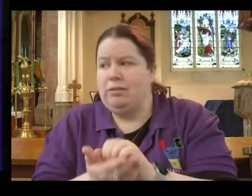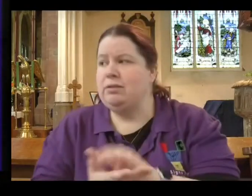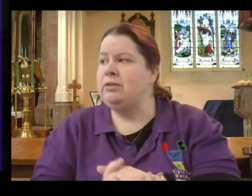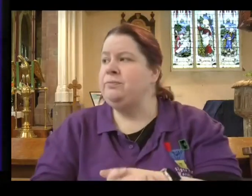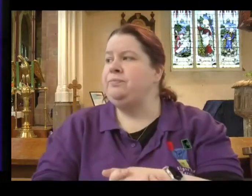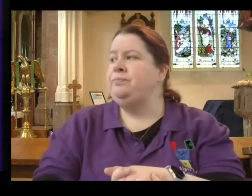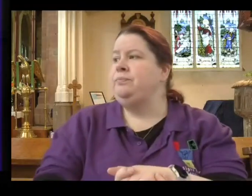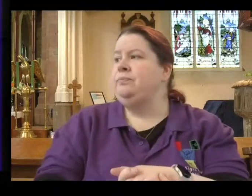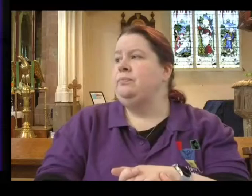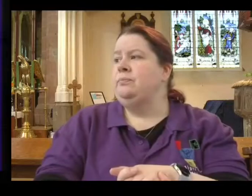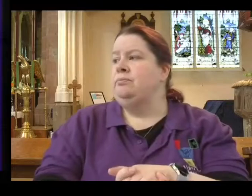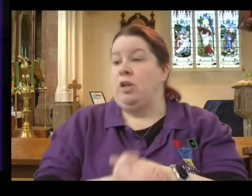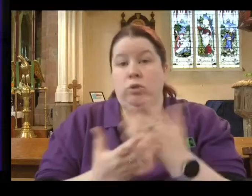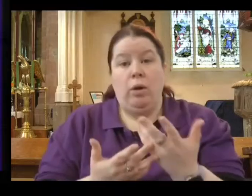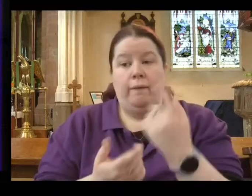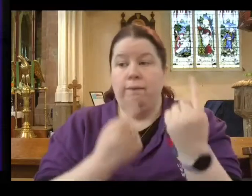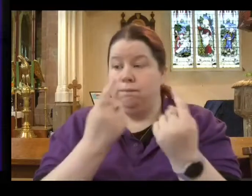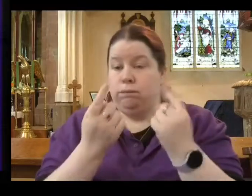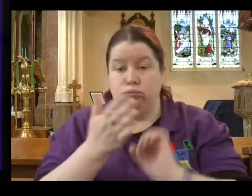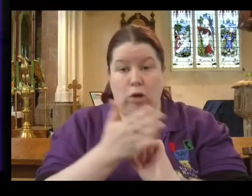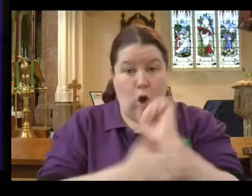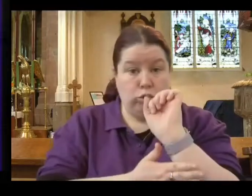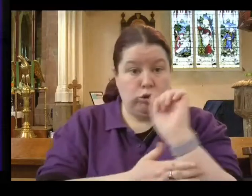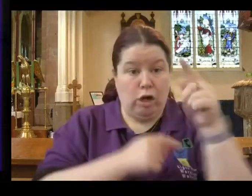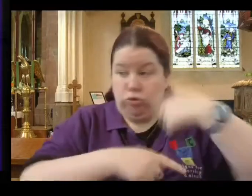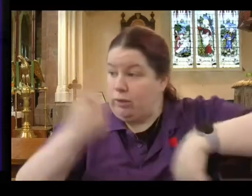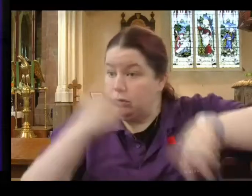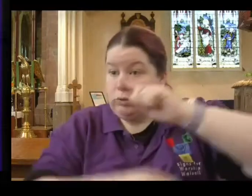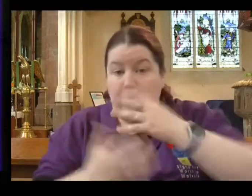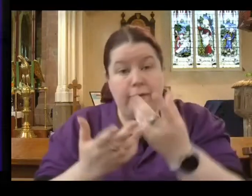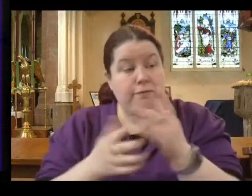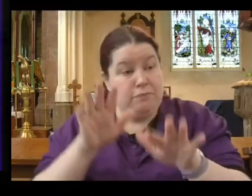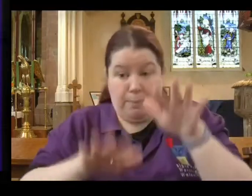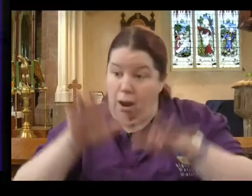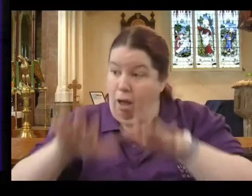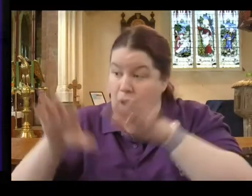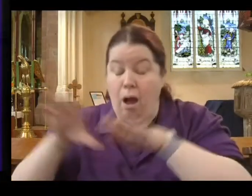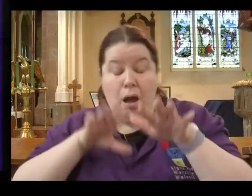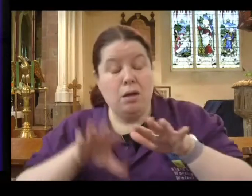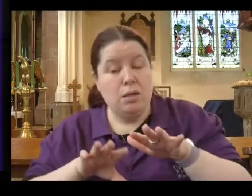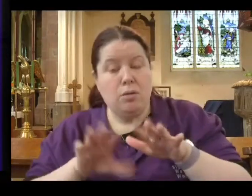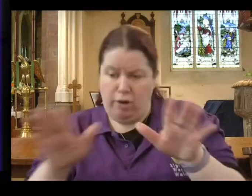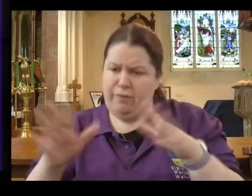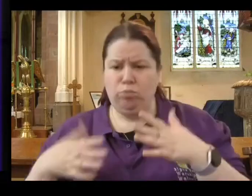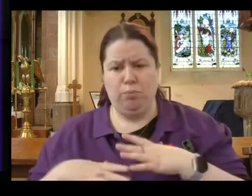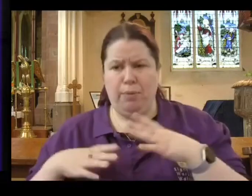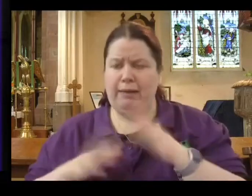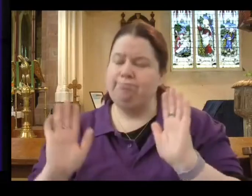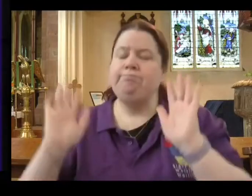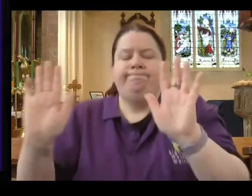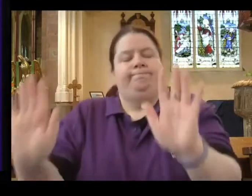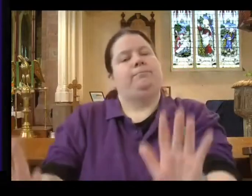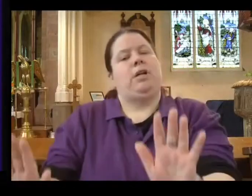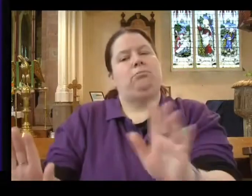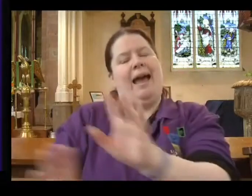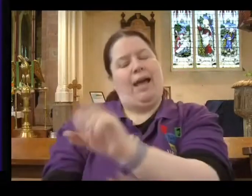And although we have things in common with our culture, and it's right that we should, sometimes we also need to be prepared to stand up or